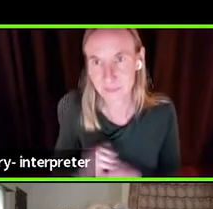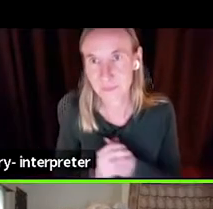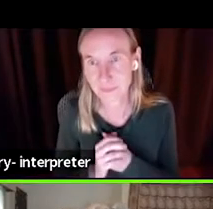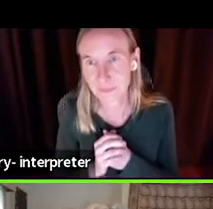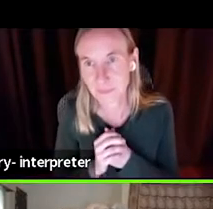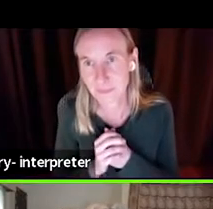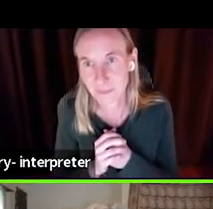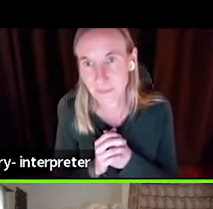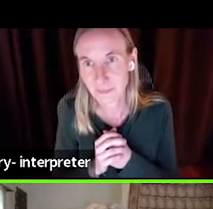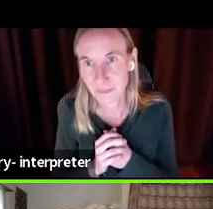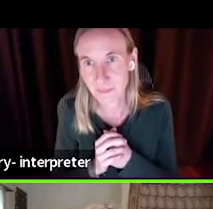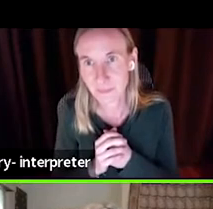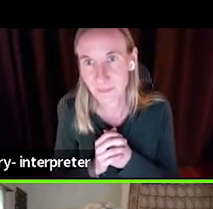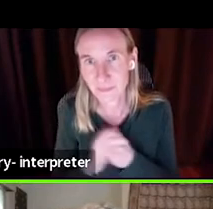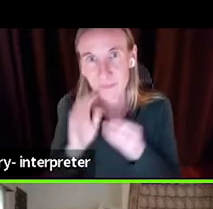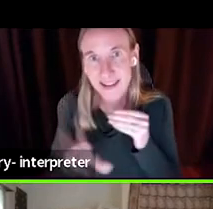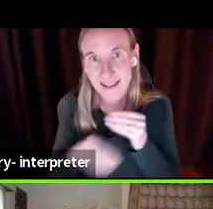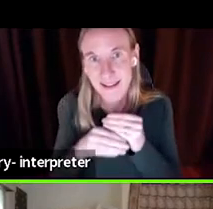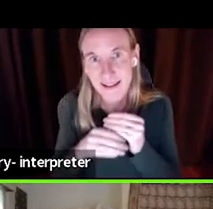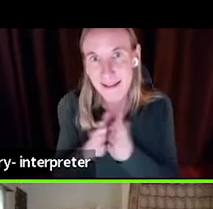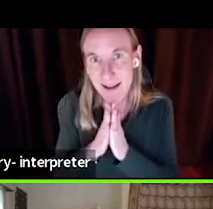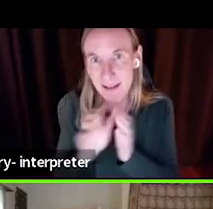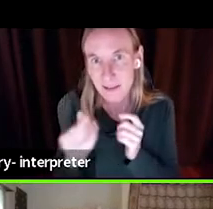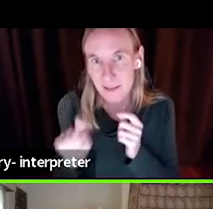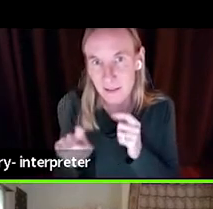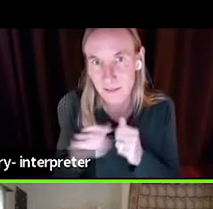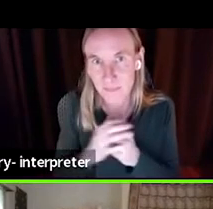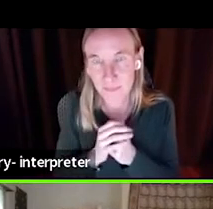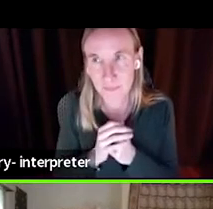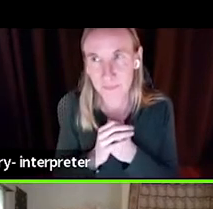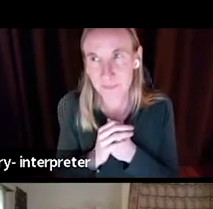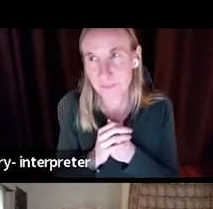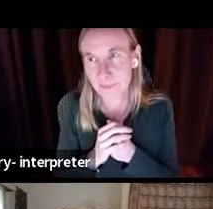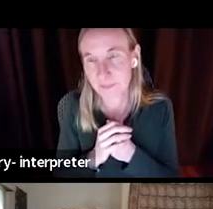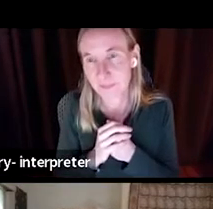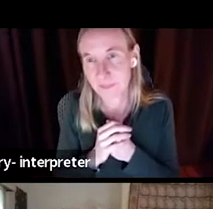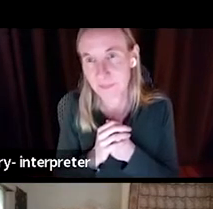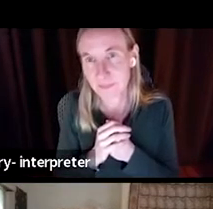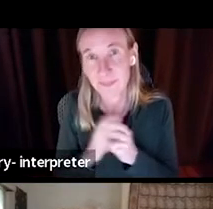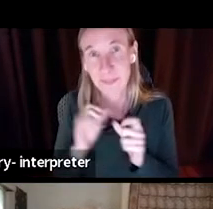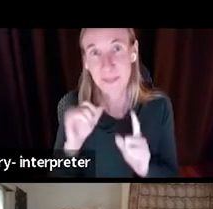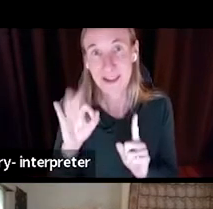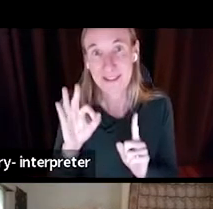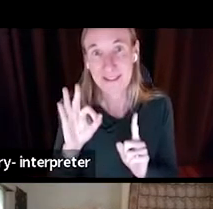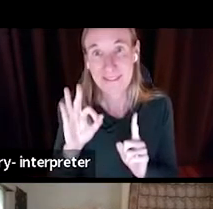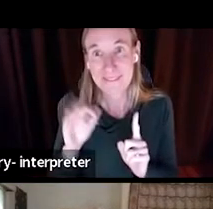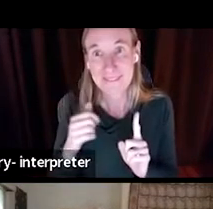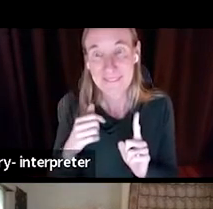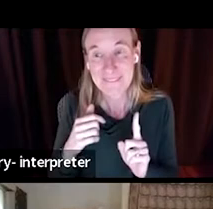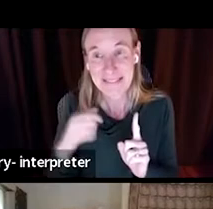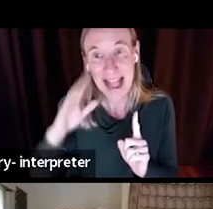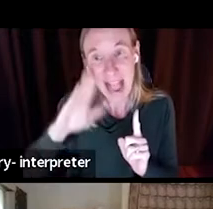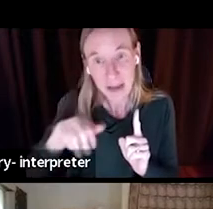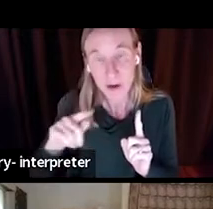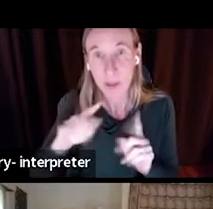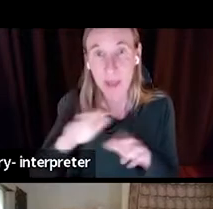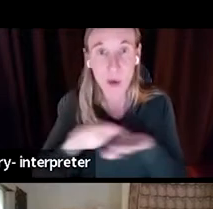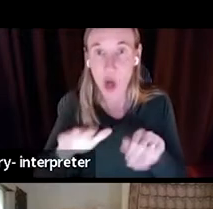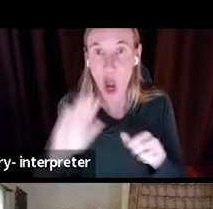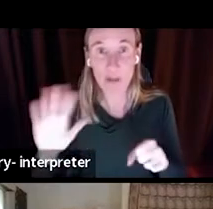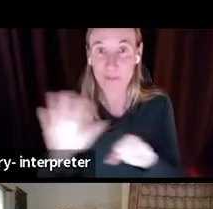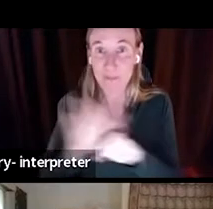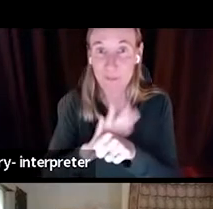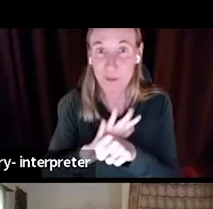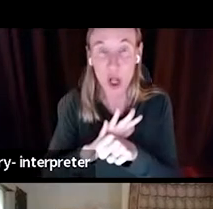Yes. I just want to ask, um, if I try, even though they were not fully representative